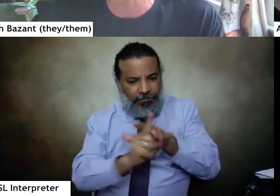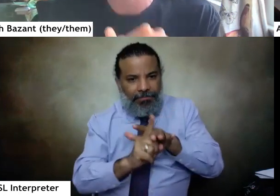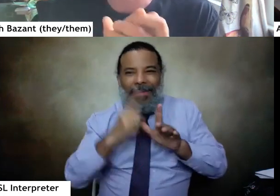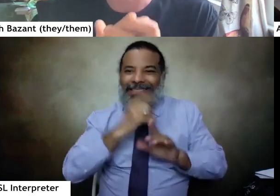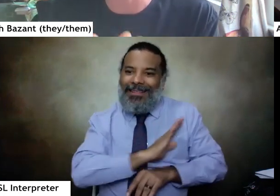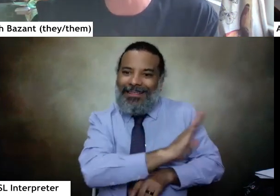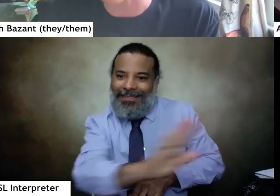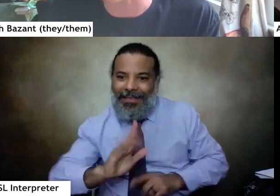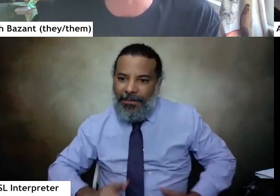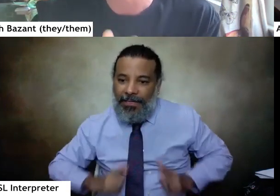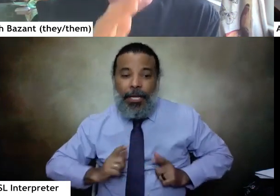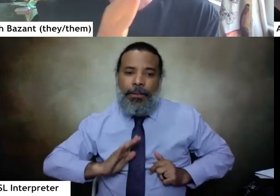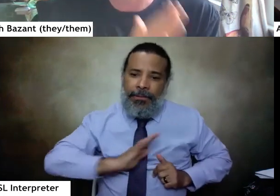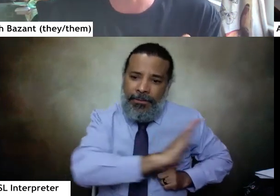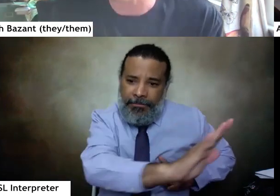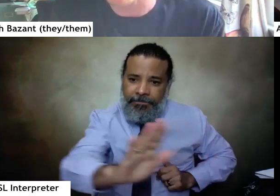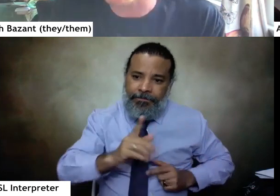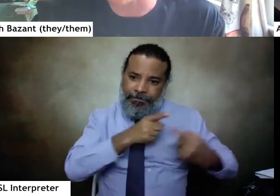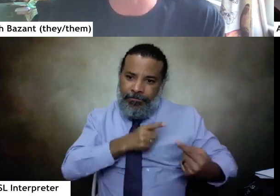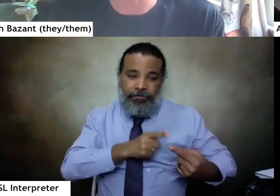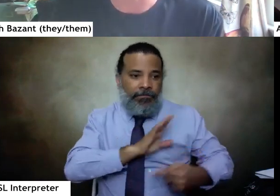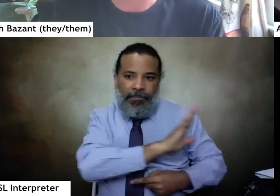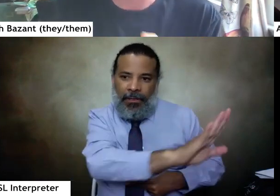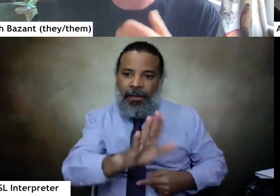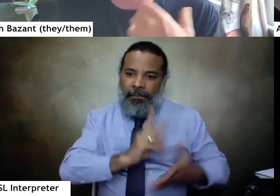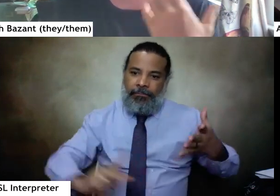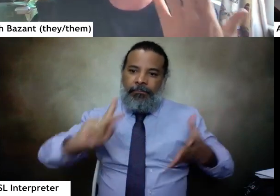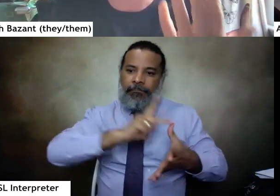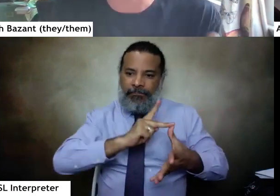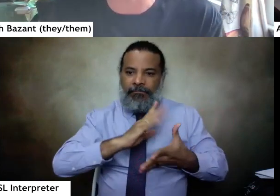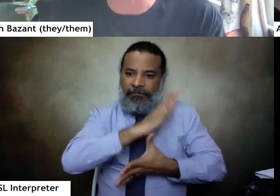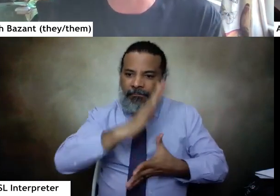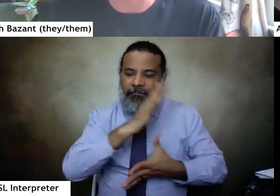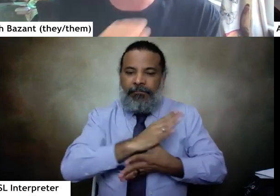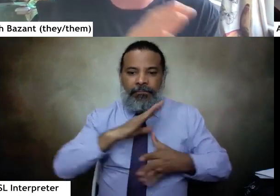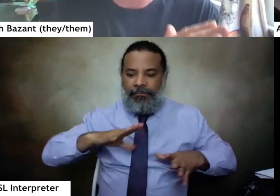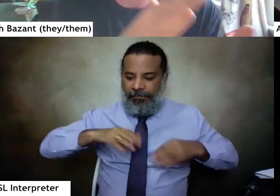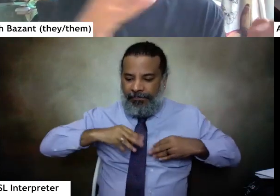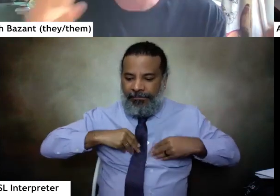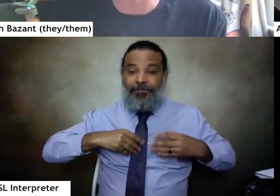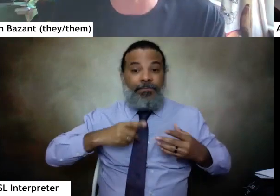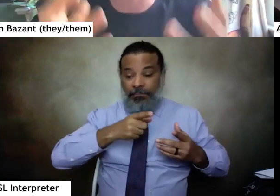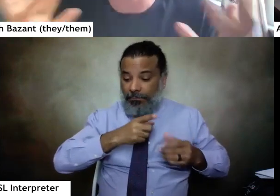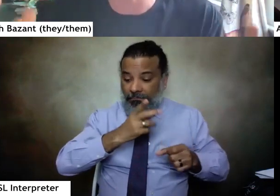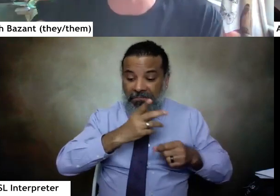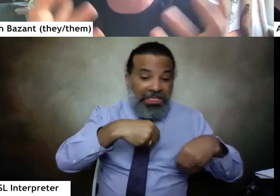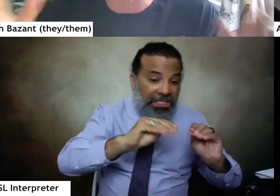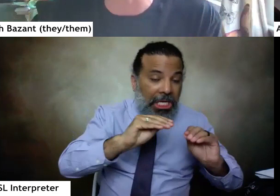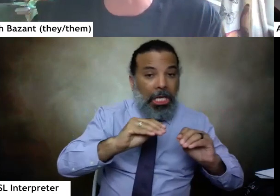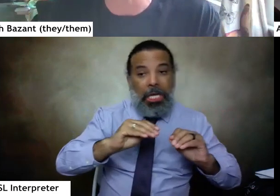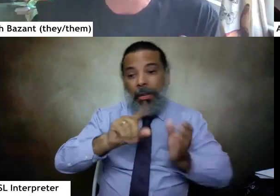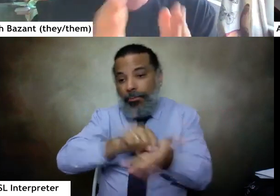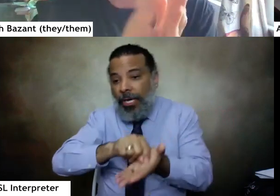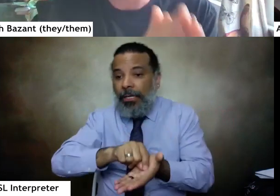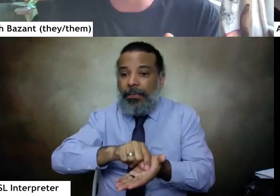life and their struggle that they are the primary owners and can use the art however they want. They can sell it, they can it,